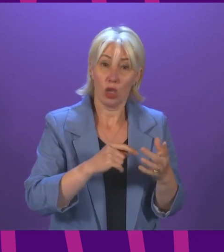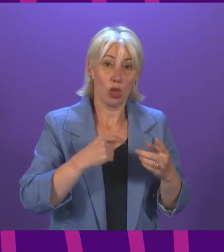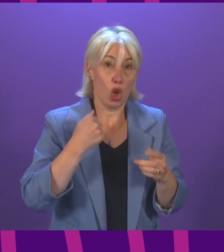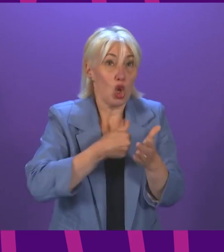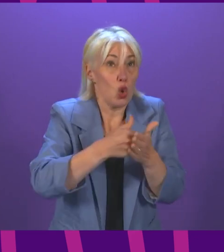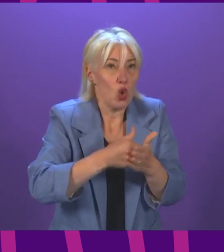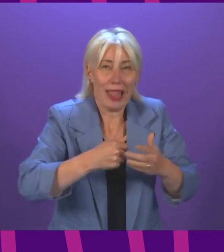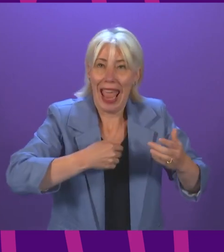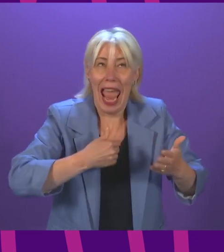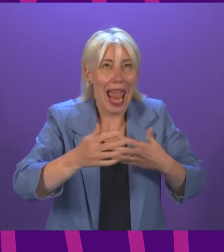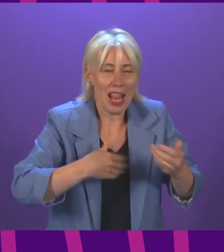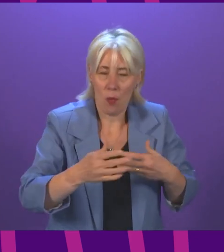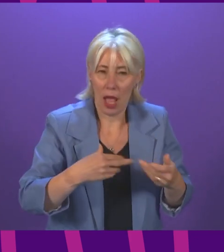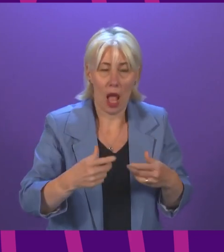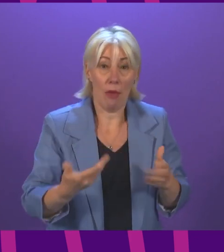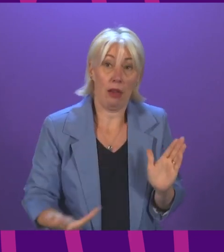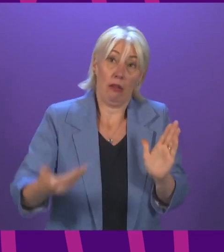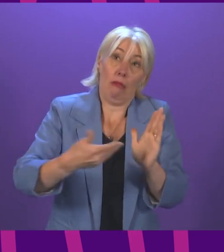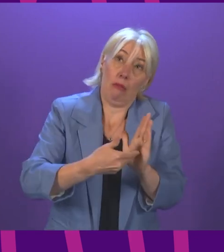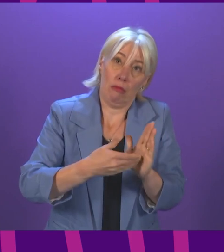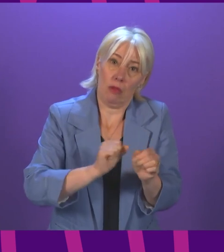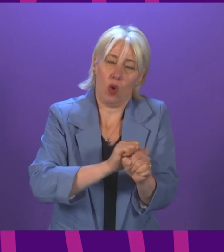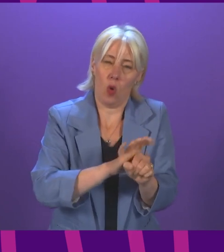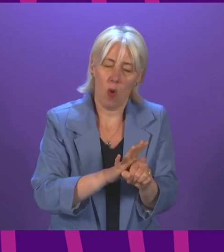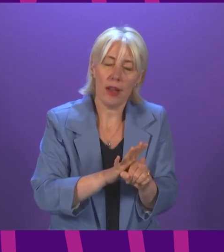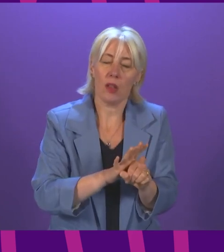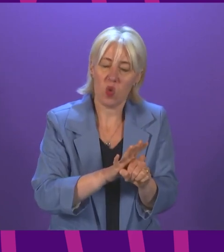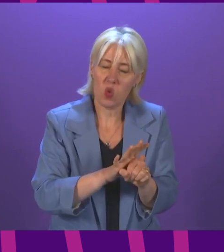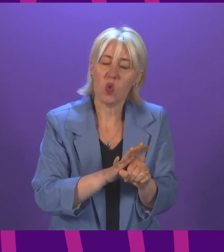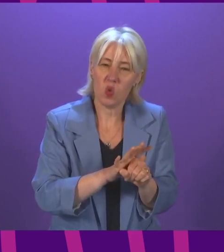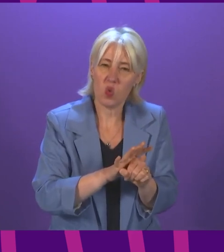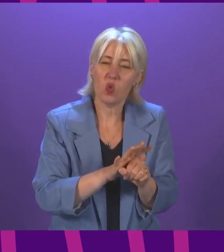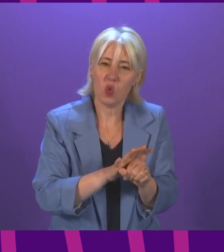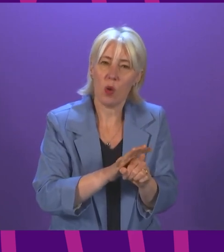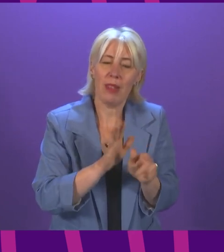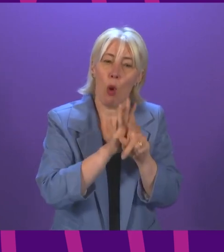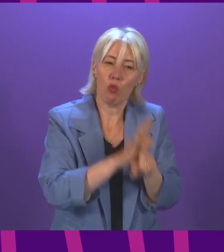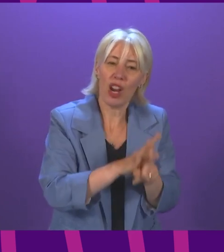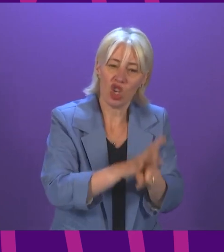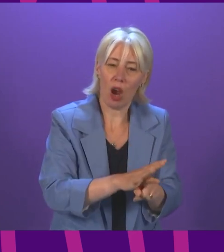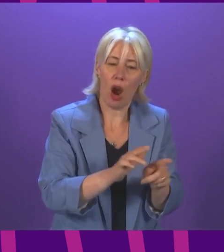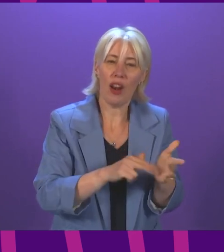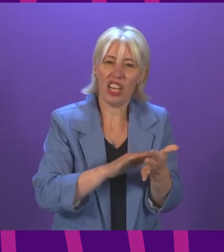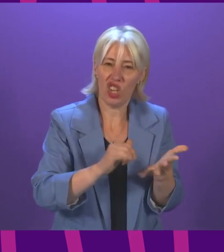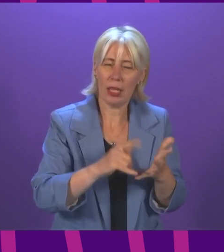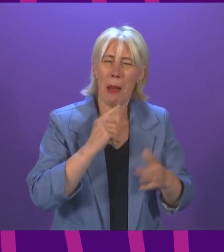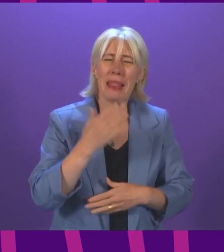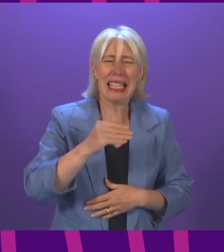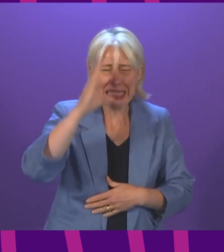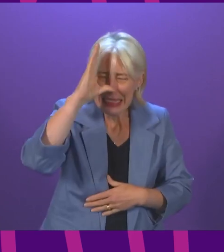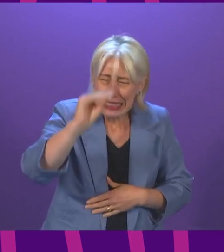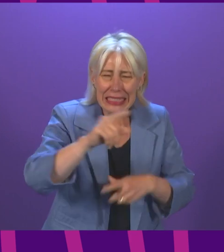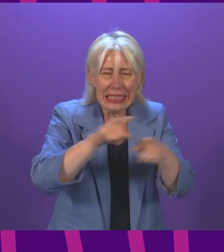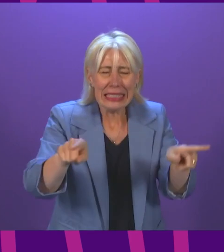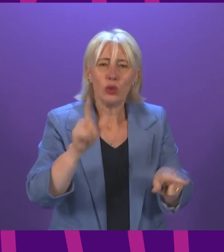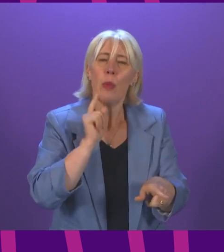notwithstanding COVID in the mix for this year coming. But can you please emphasise to people how important it is